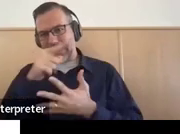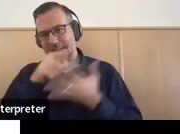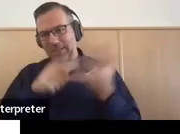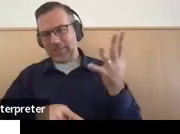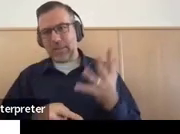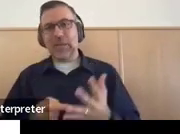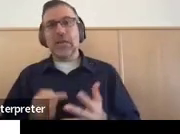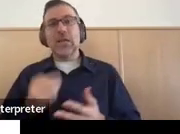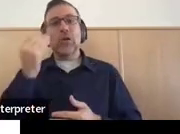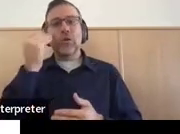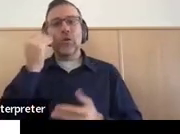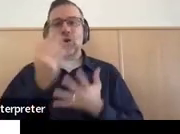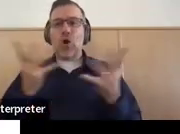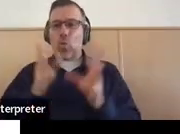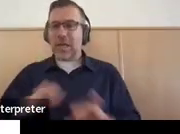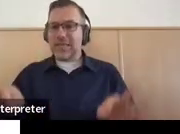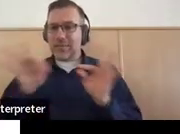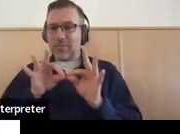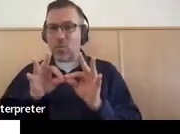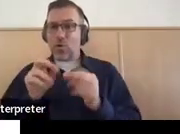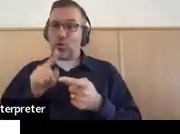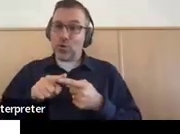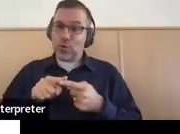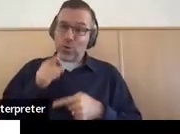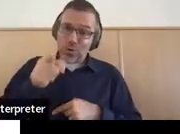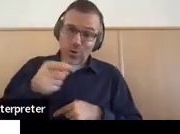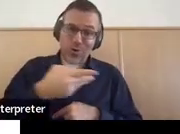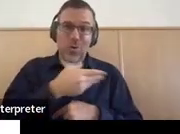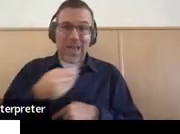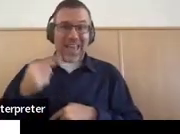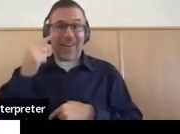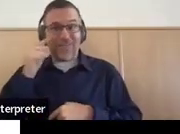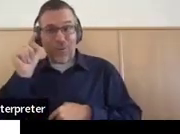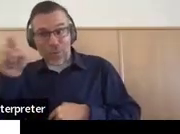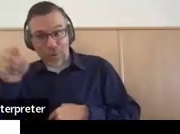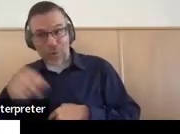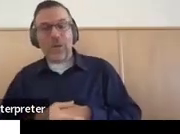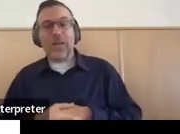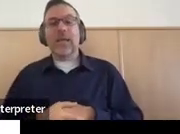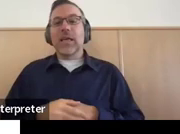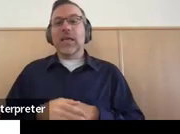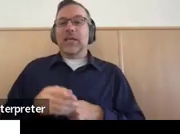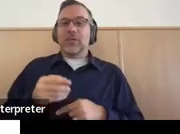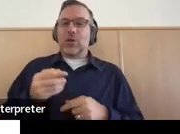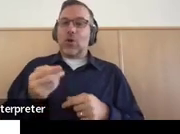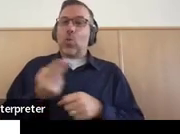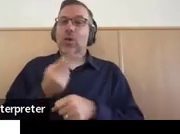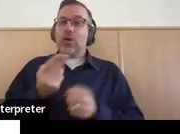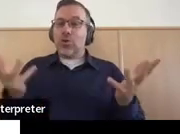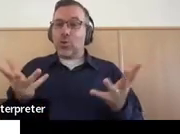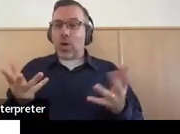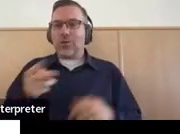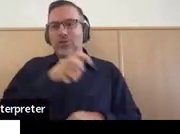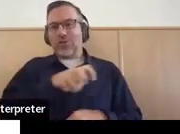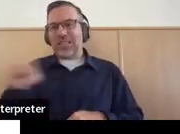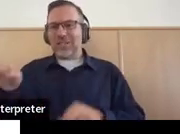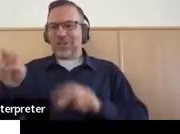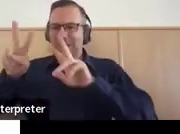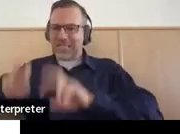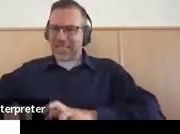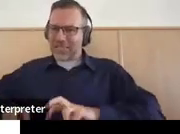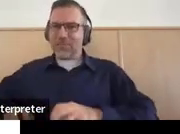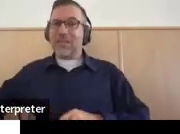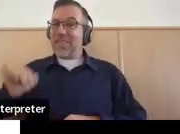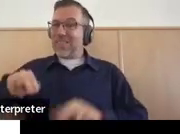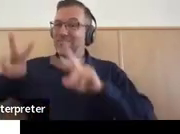important to you for you. And we do that with our students through transition assessments. We do the assessments to find